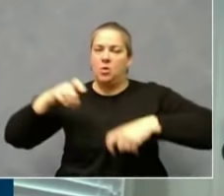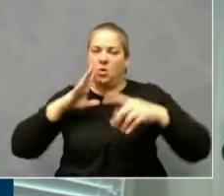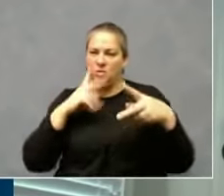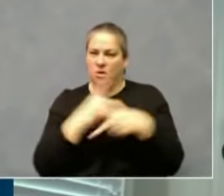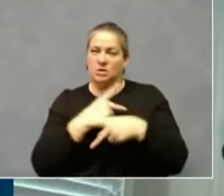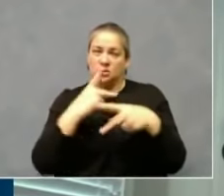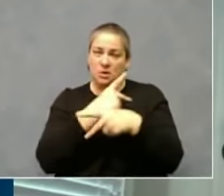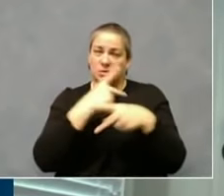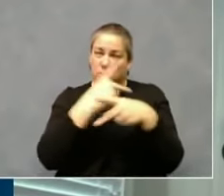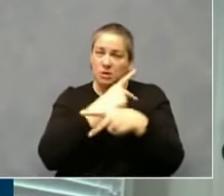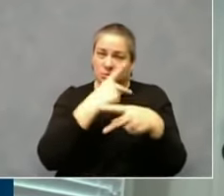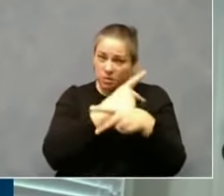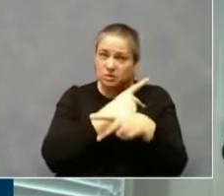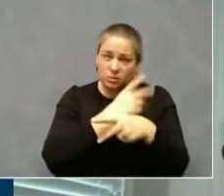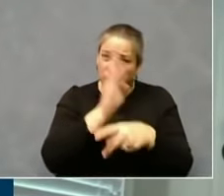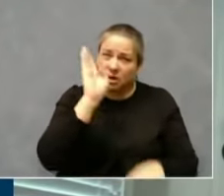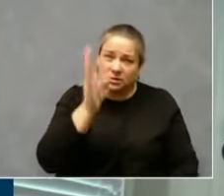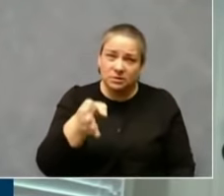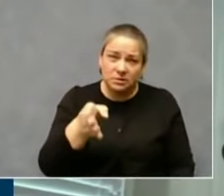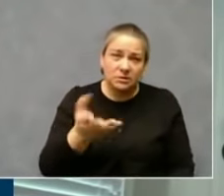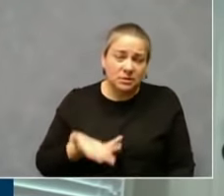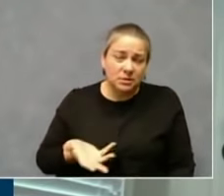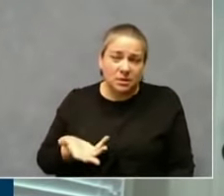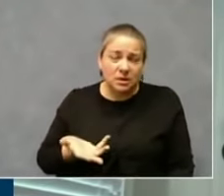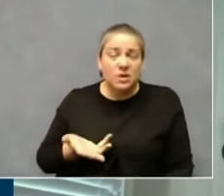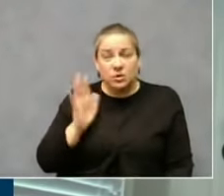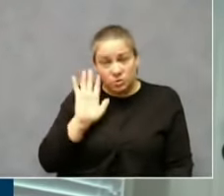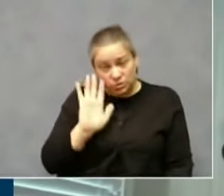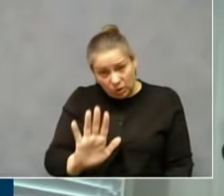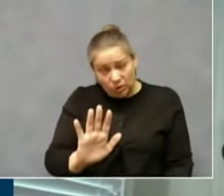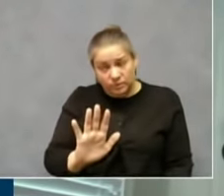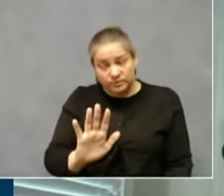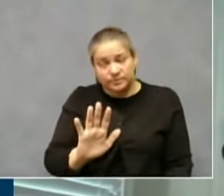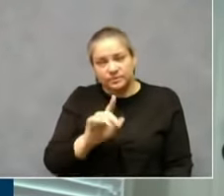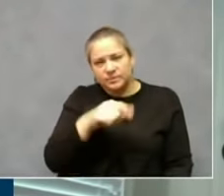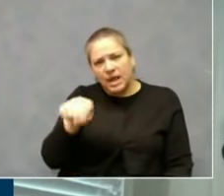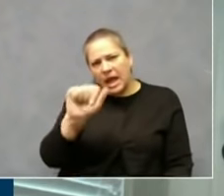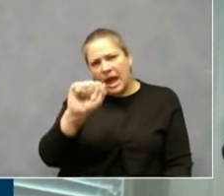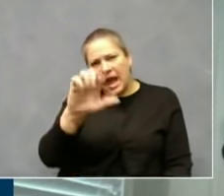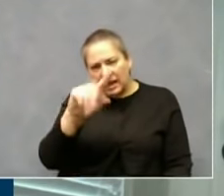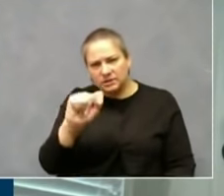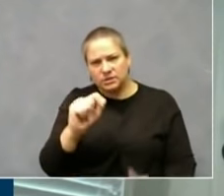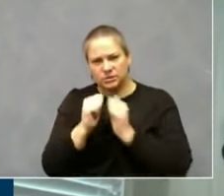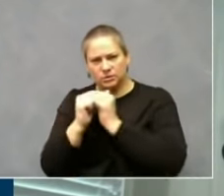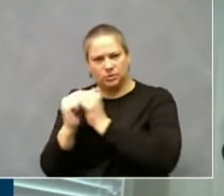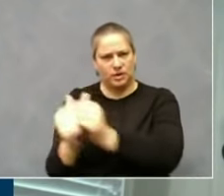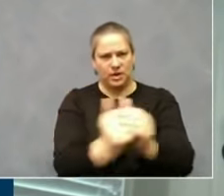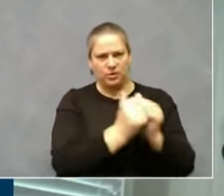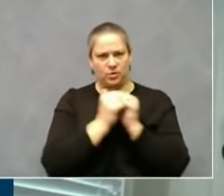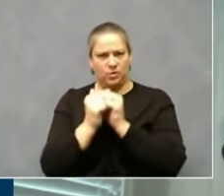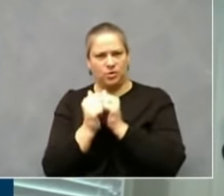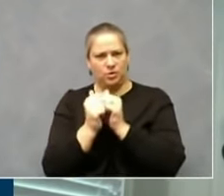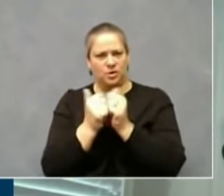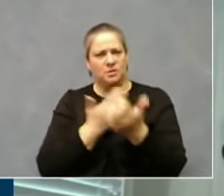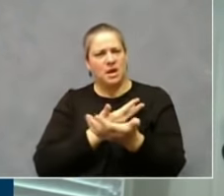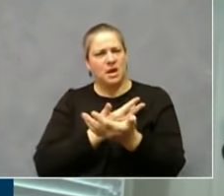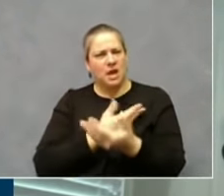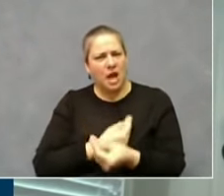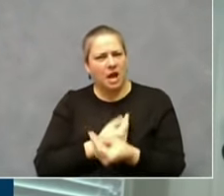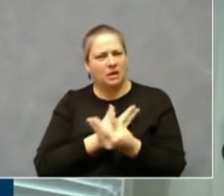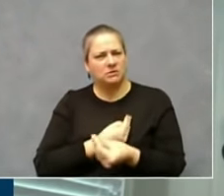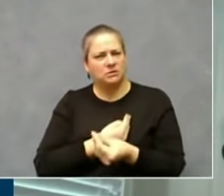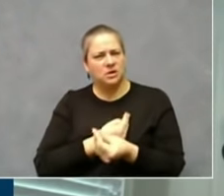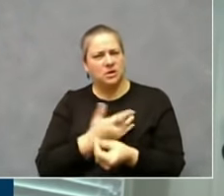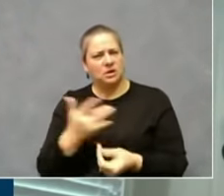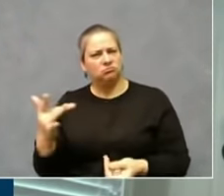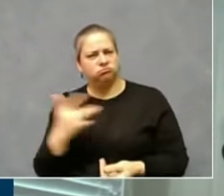control the outcome when we act together, when we act with kindness and concern for each other. We have shown we